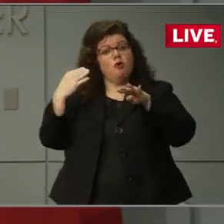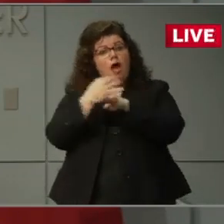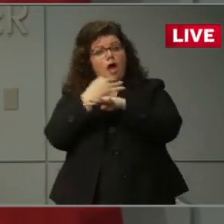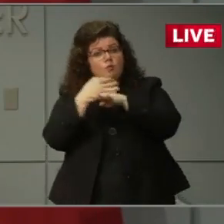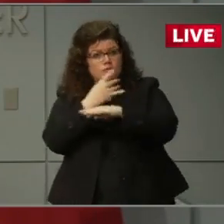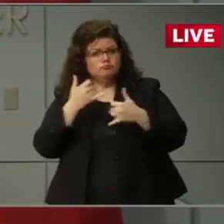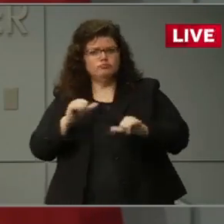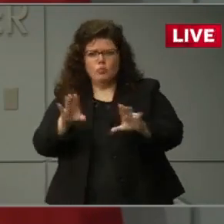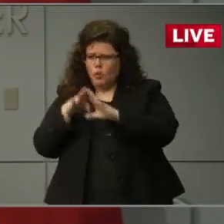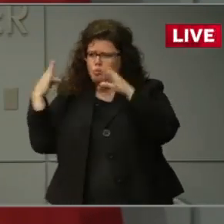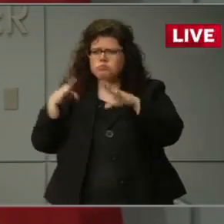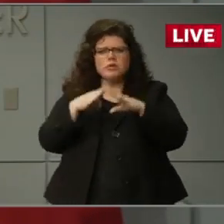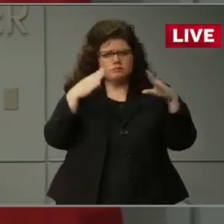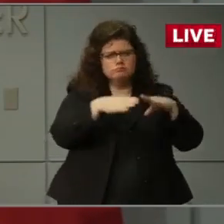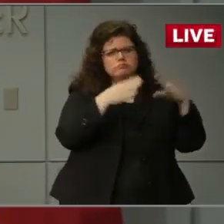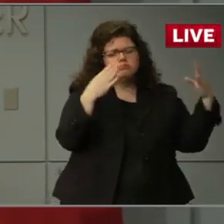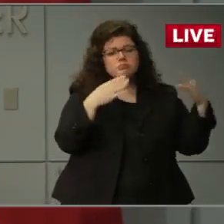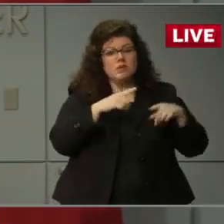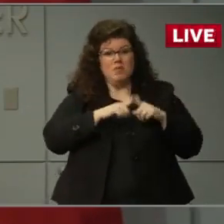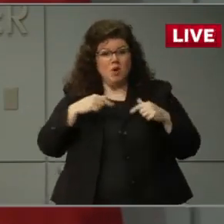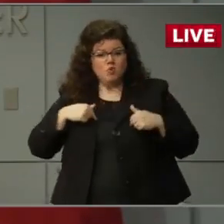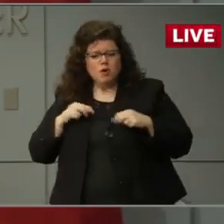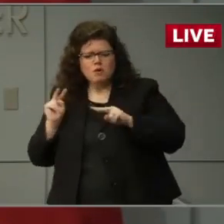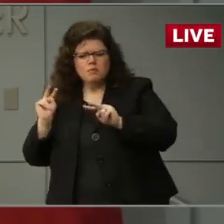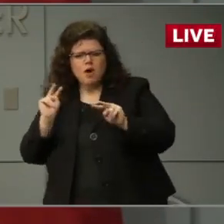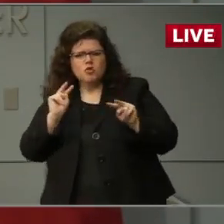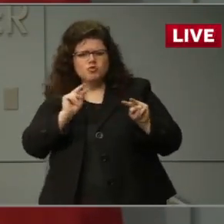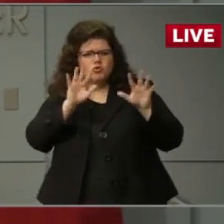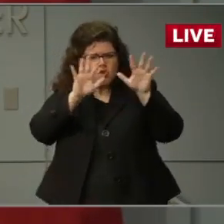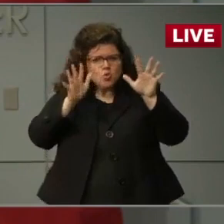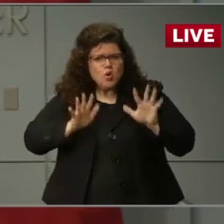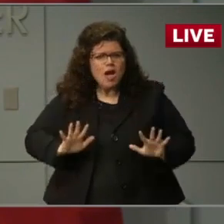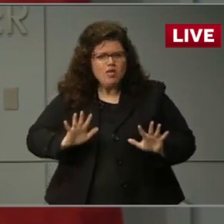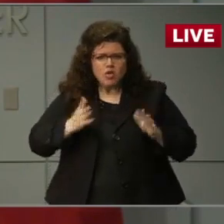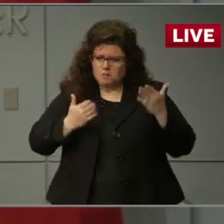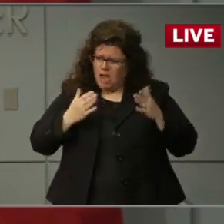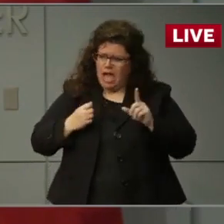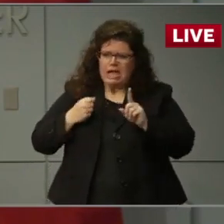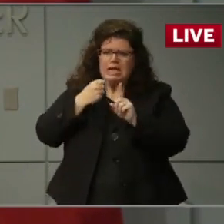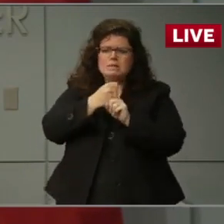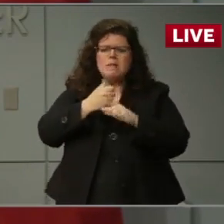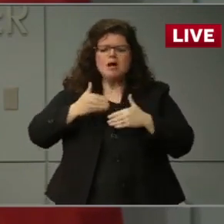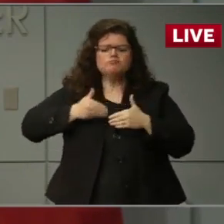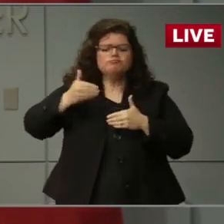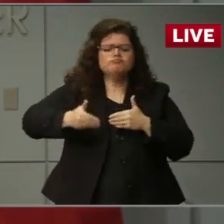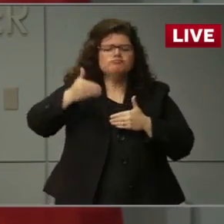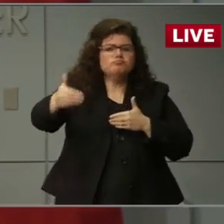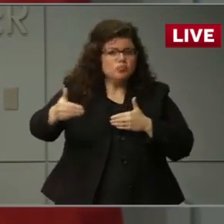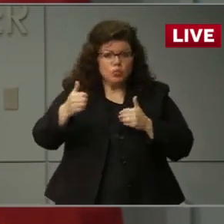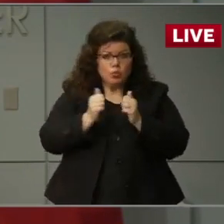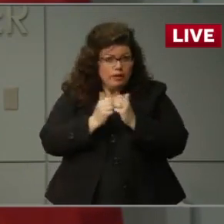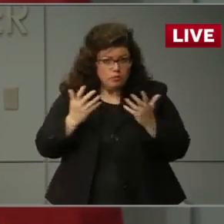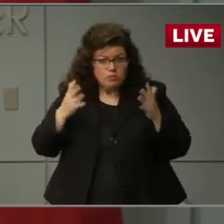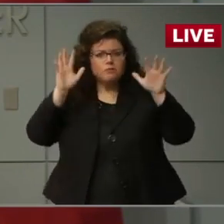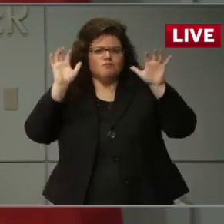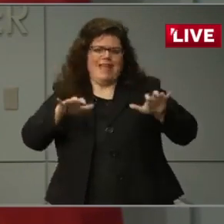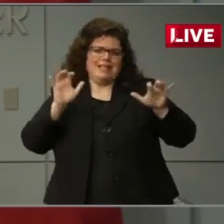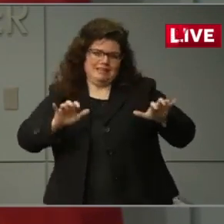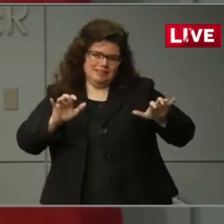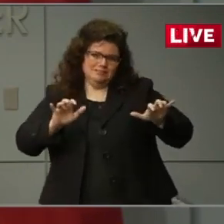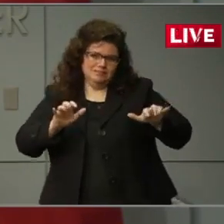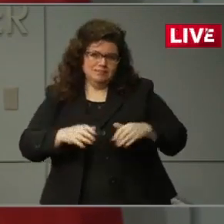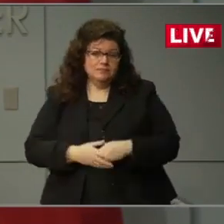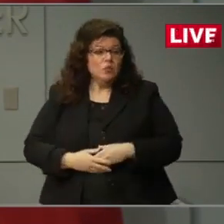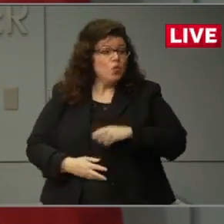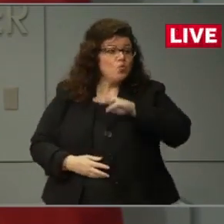We're also monitoring storm systems that will impact our state over the next few days with heavy rainfall. Some of our western